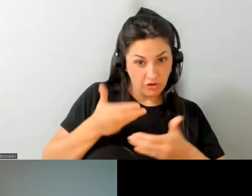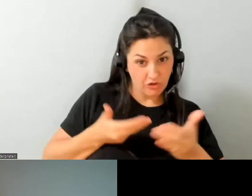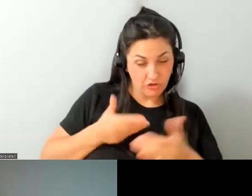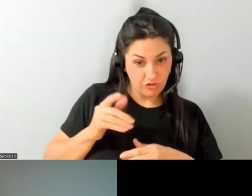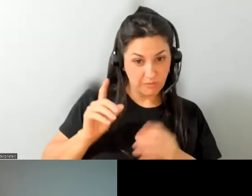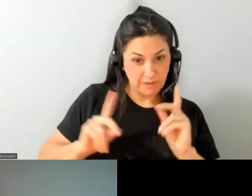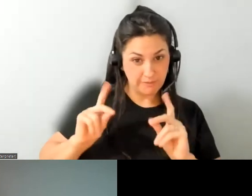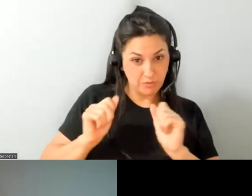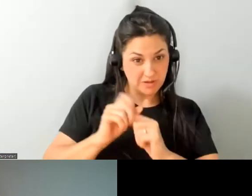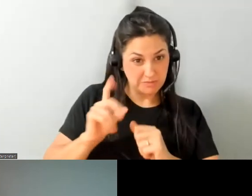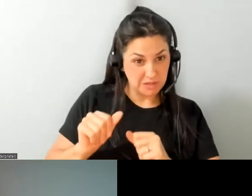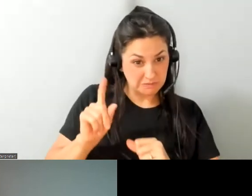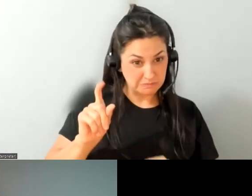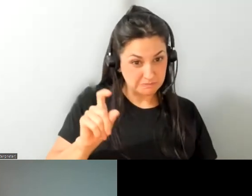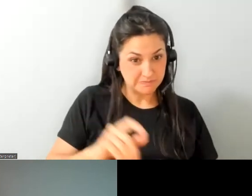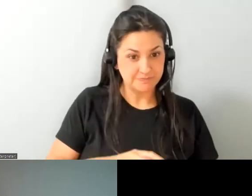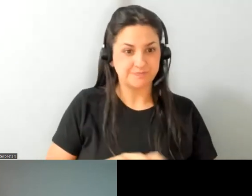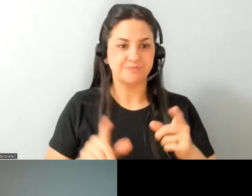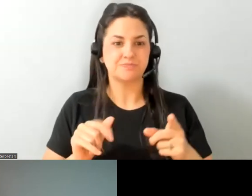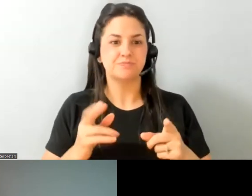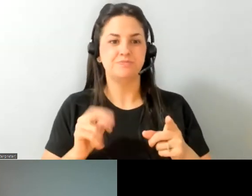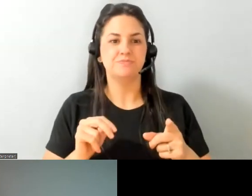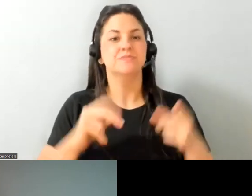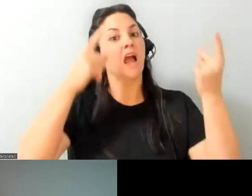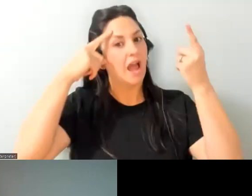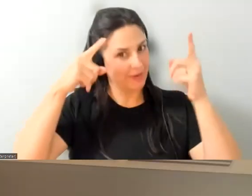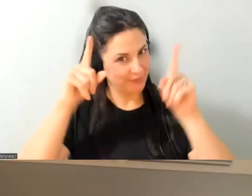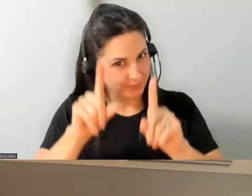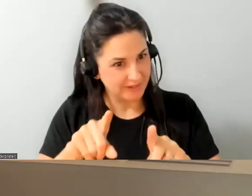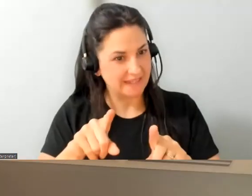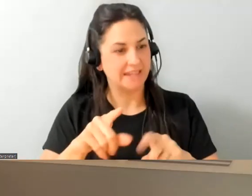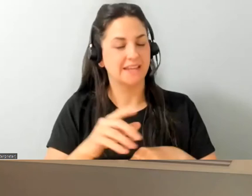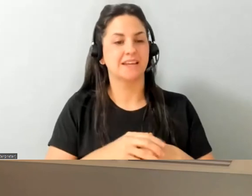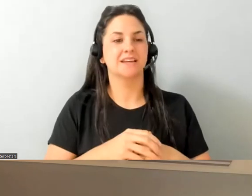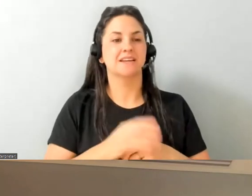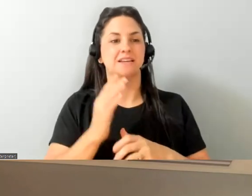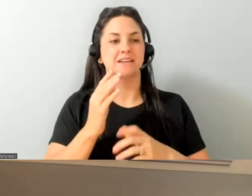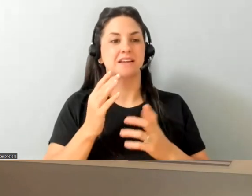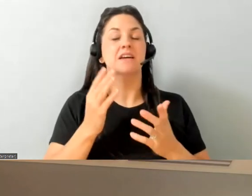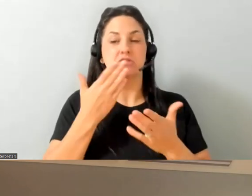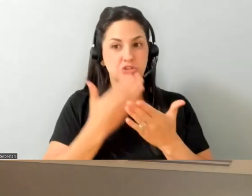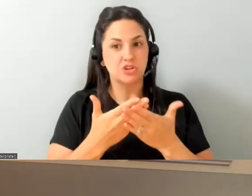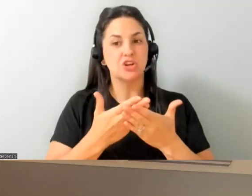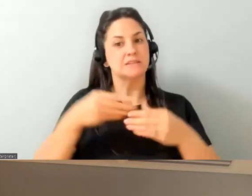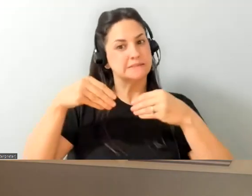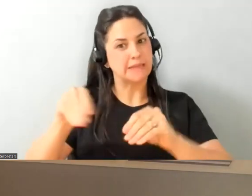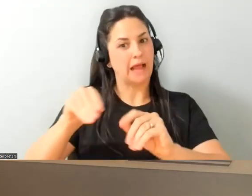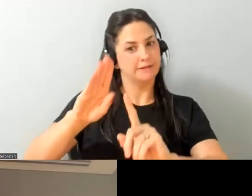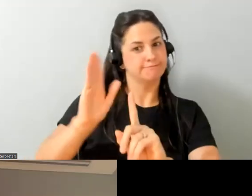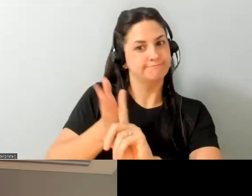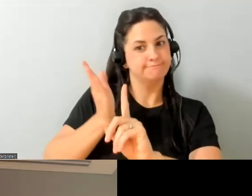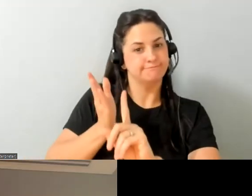can just kick us off on this one so i agree with a lot of the points and a lot of them can be selling features the other thing though it